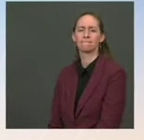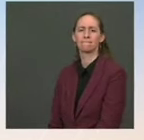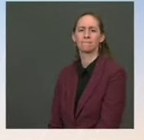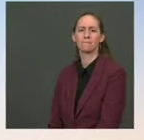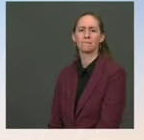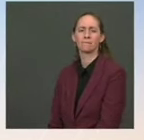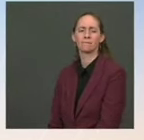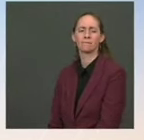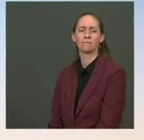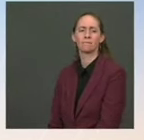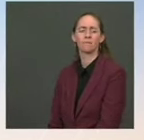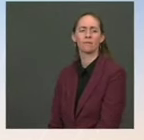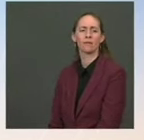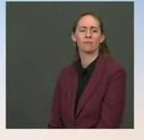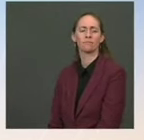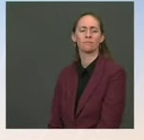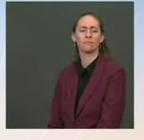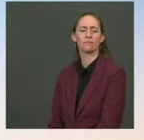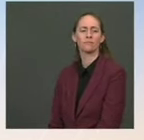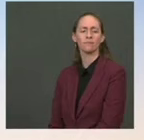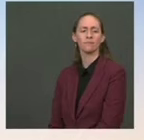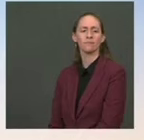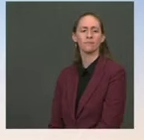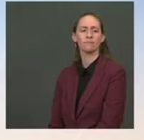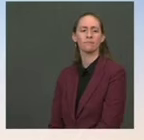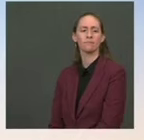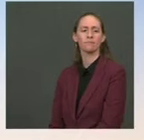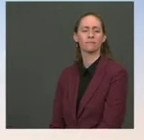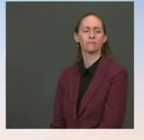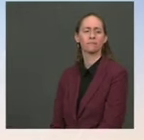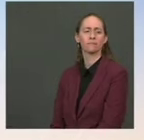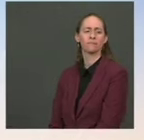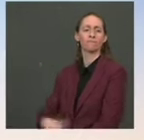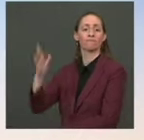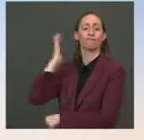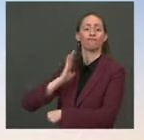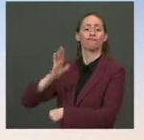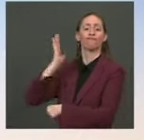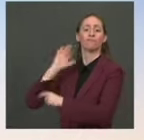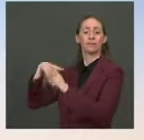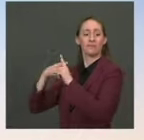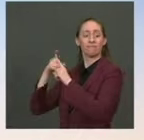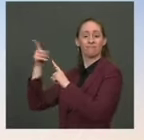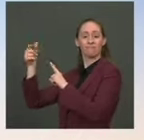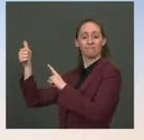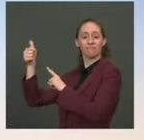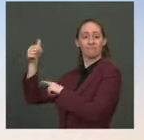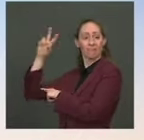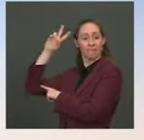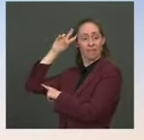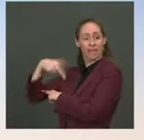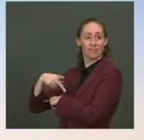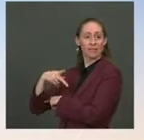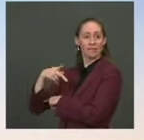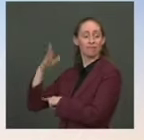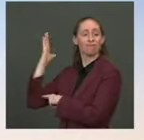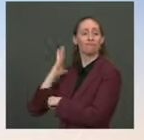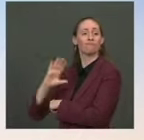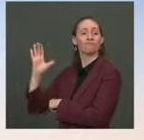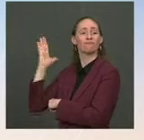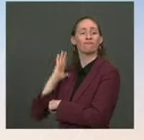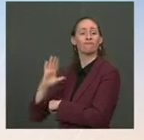and led discussions with lawmakers at the Blair House. You said that he's encouraged that Leader Schumer and Leader McConnell are